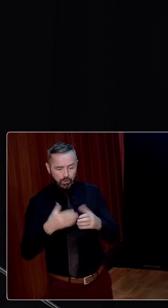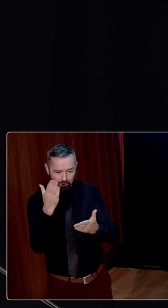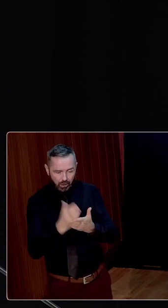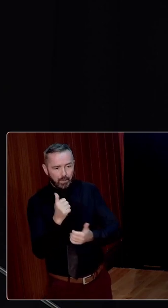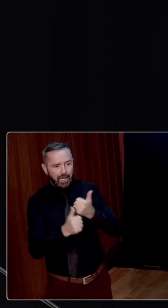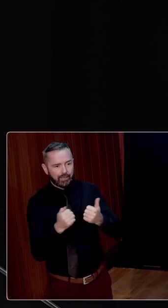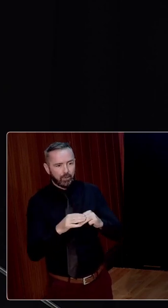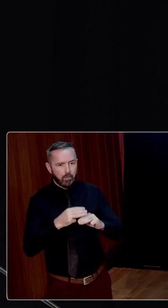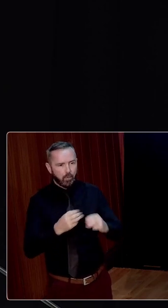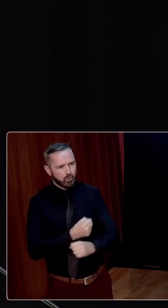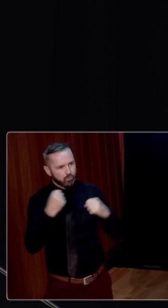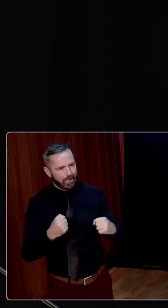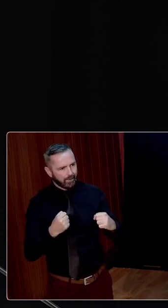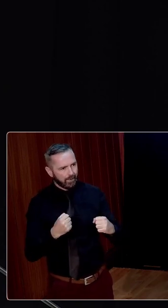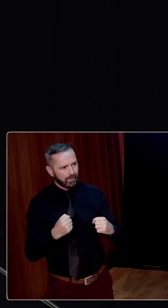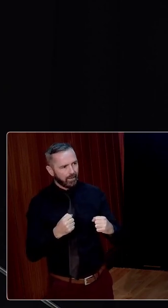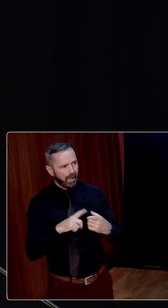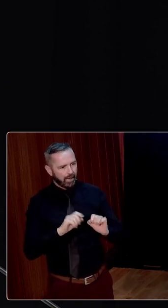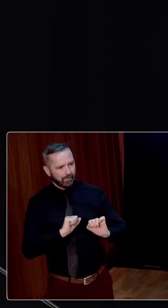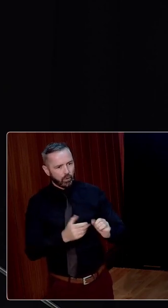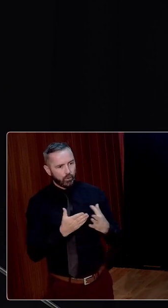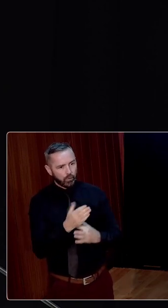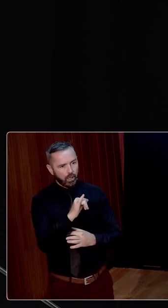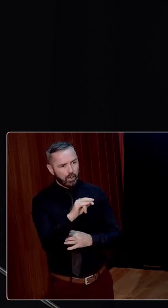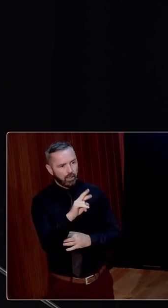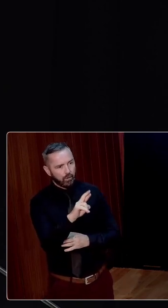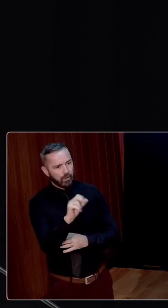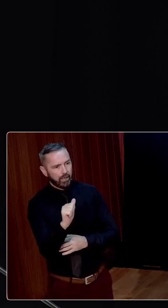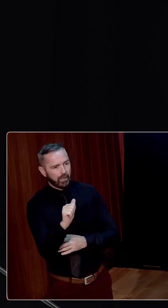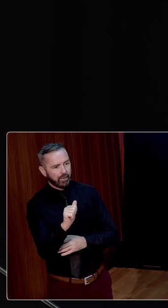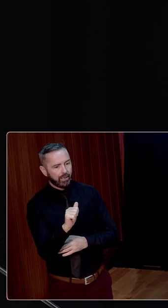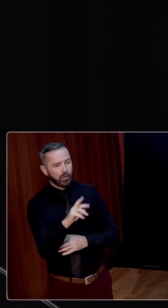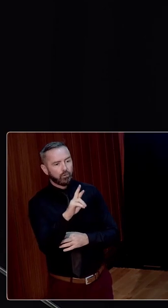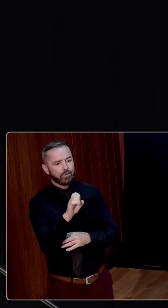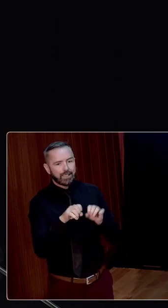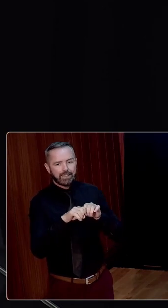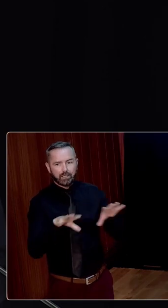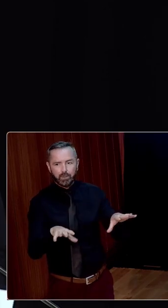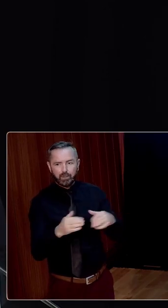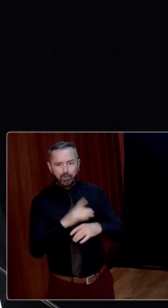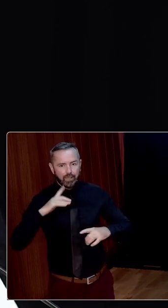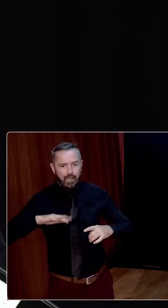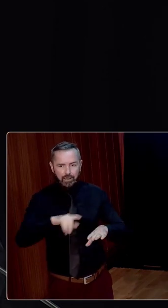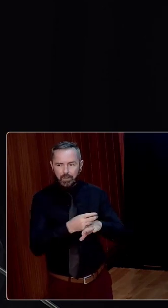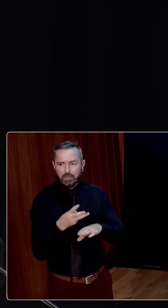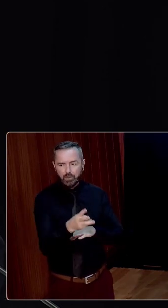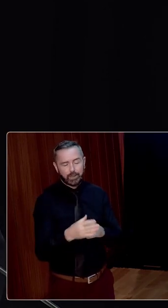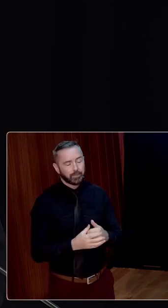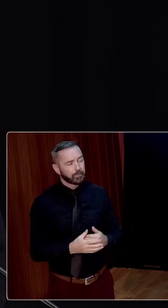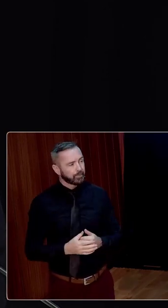activities of the more radical and to enforce through the IRA such redistribution as could be most easily affected.